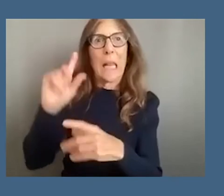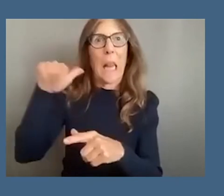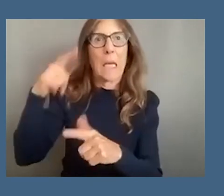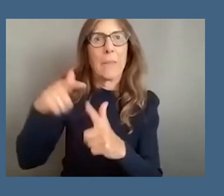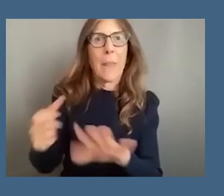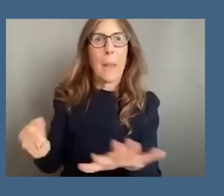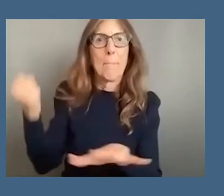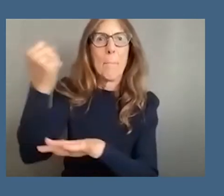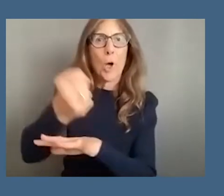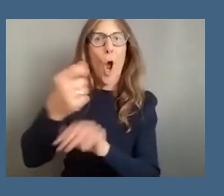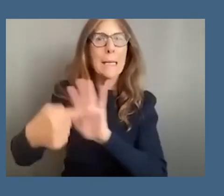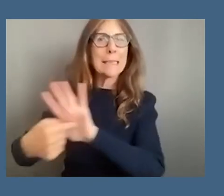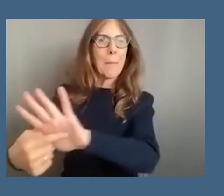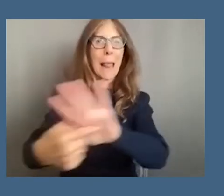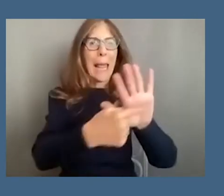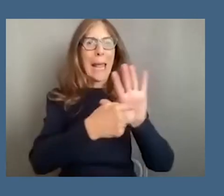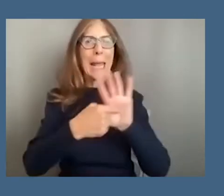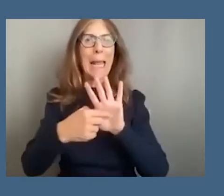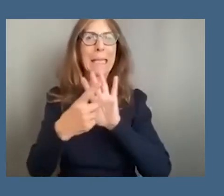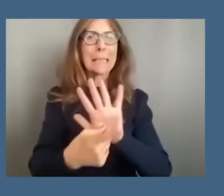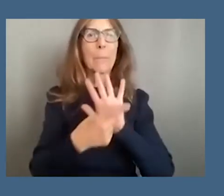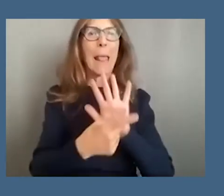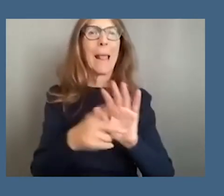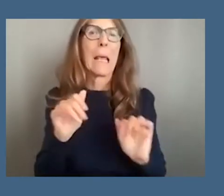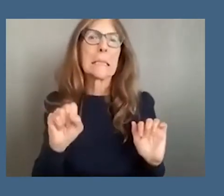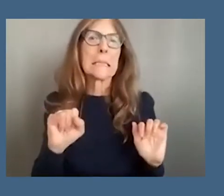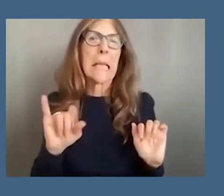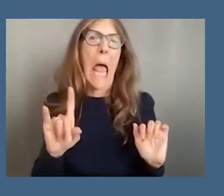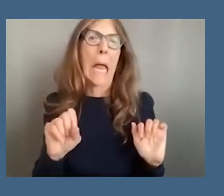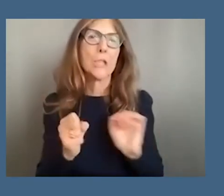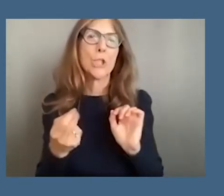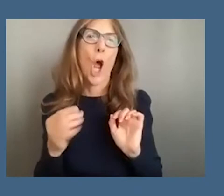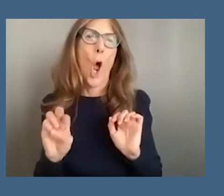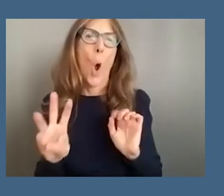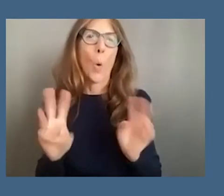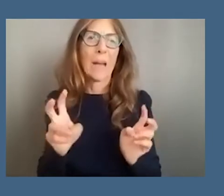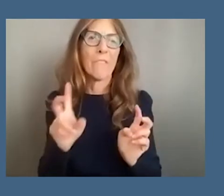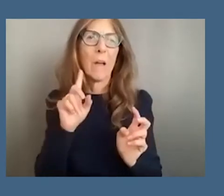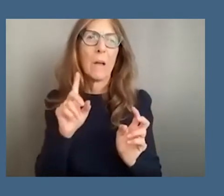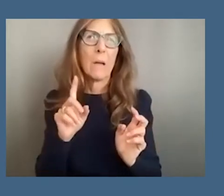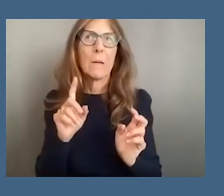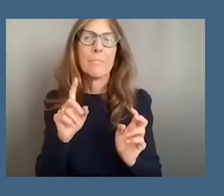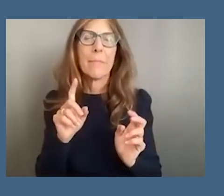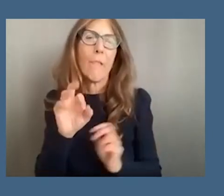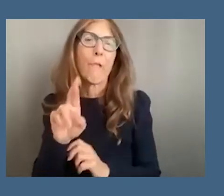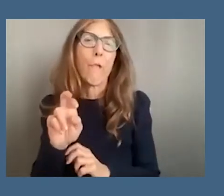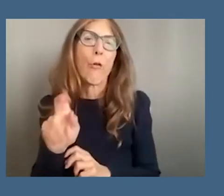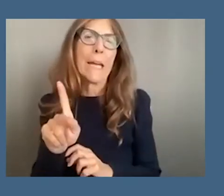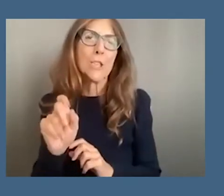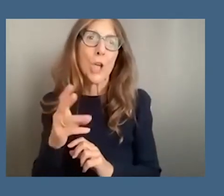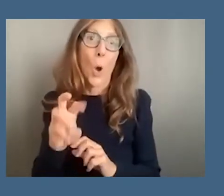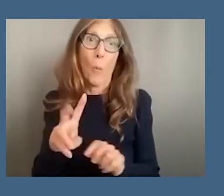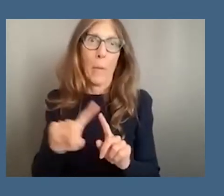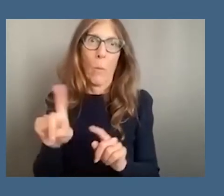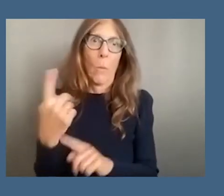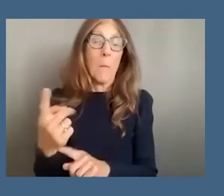ethnological display uh an early sort of sideshow freak show but a standalone production that is carefully stage